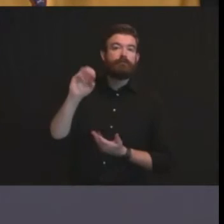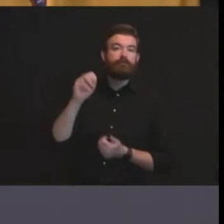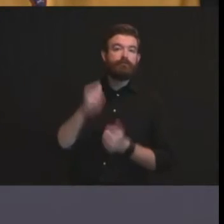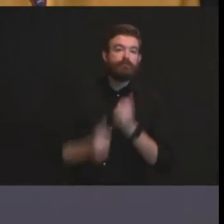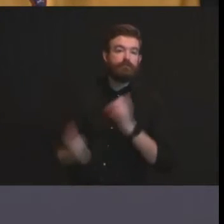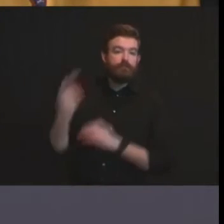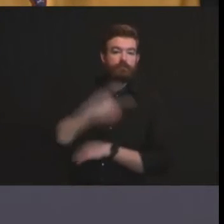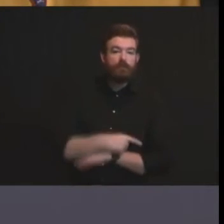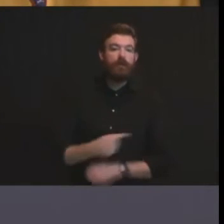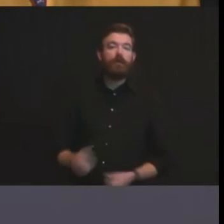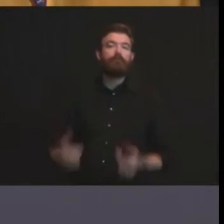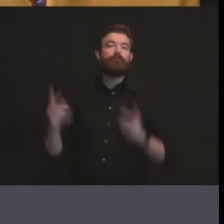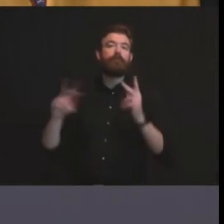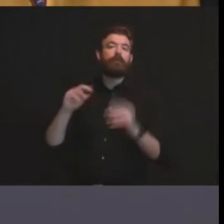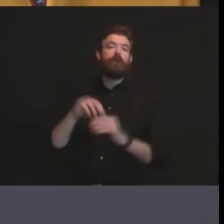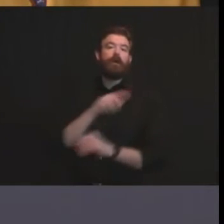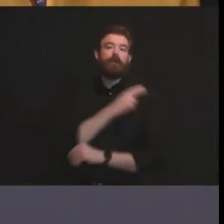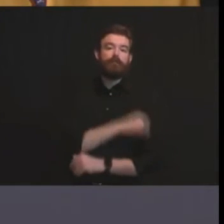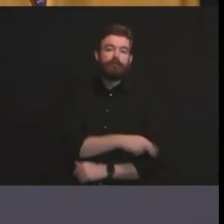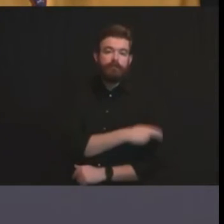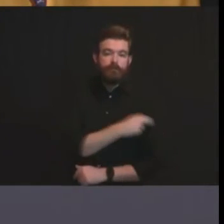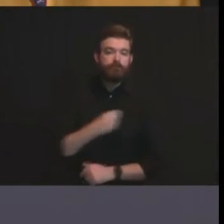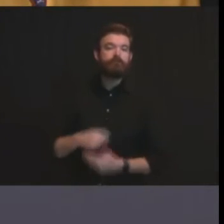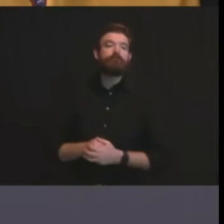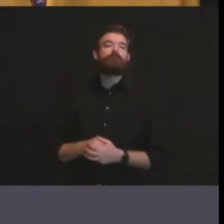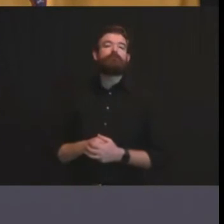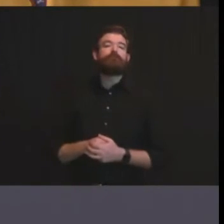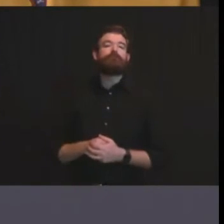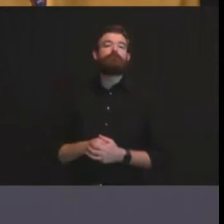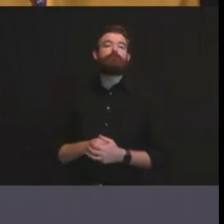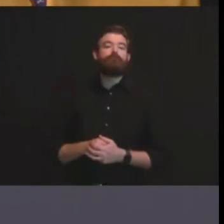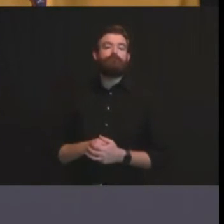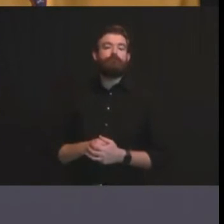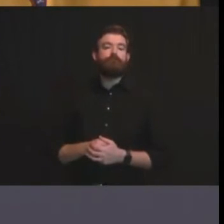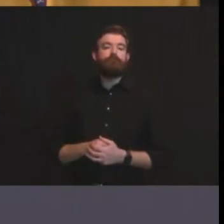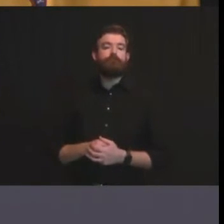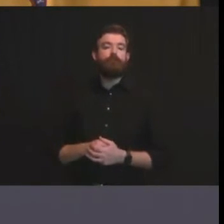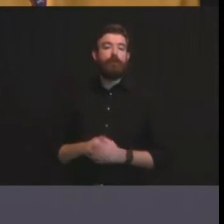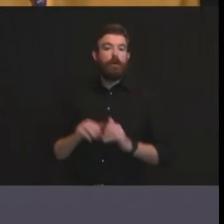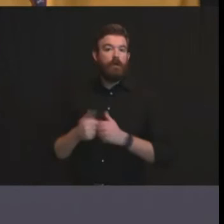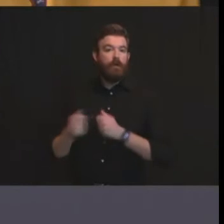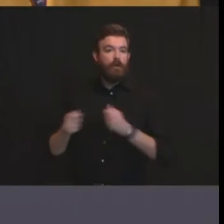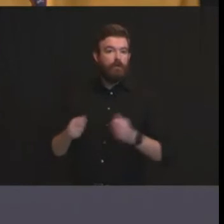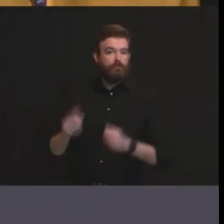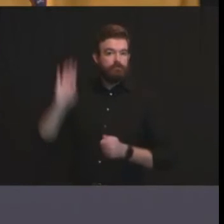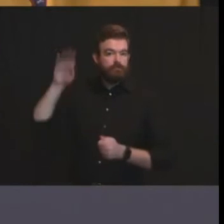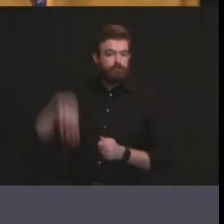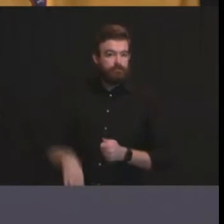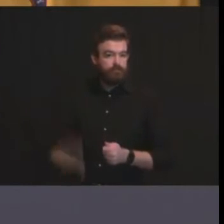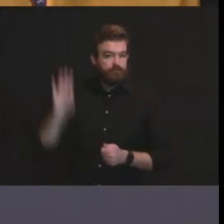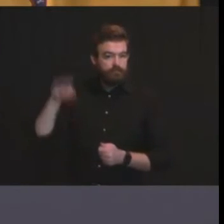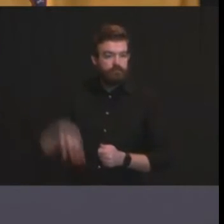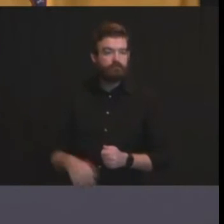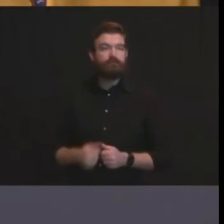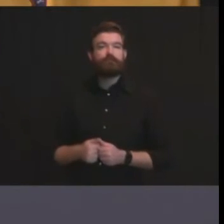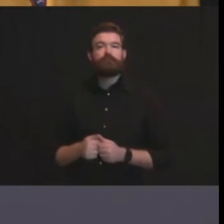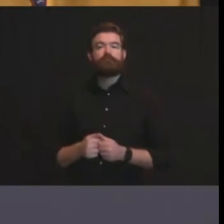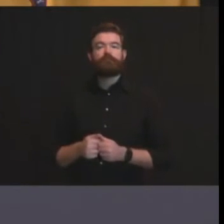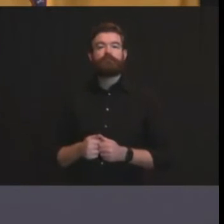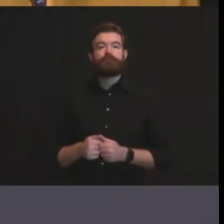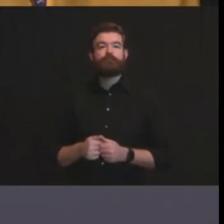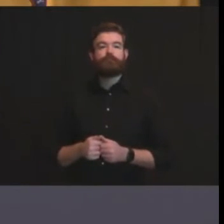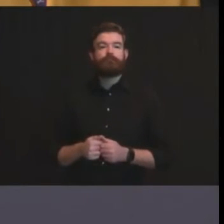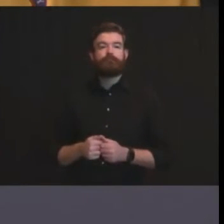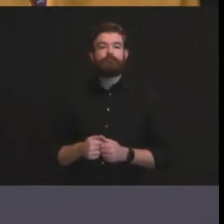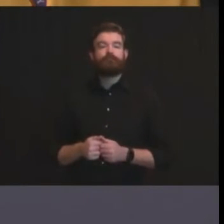that curve you betcha uh and and we believe the combination with surgical action and pleading for responsibility